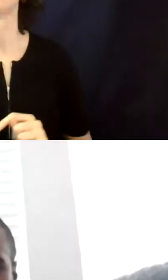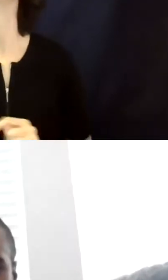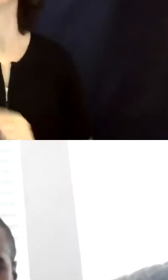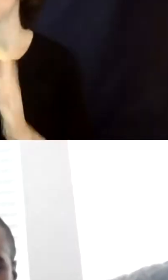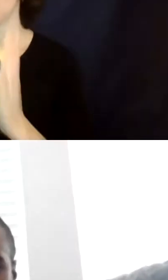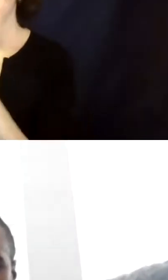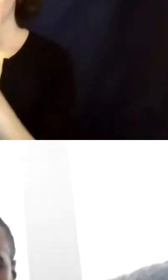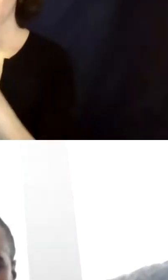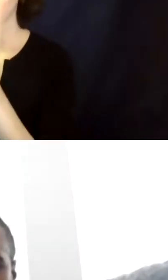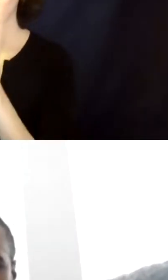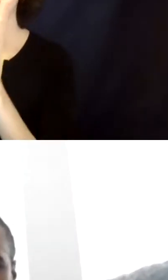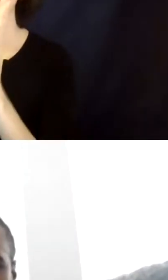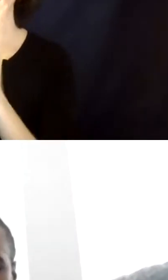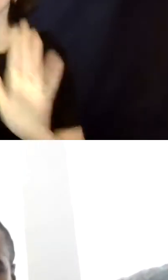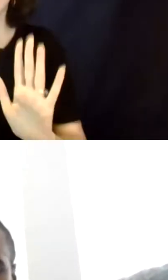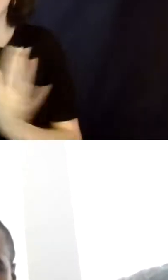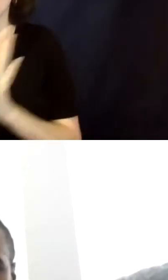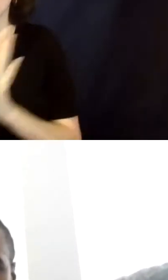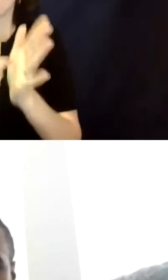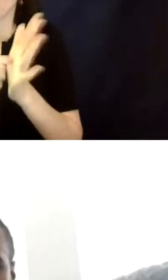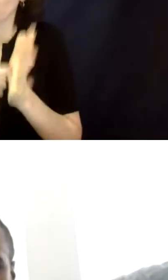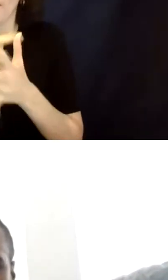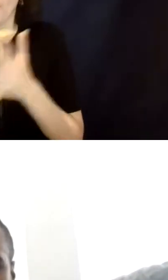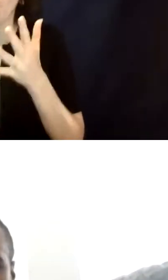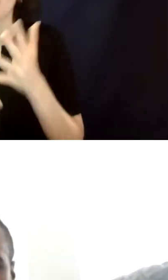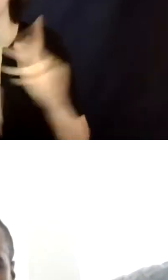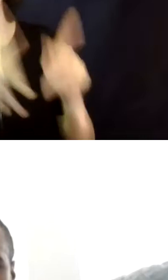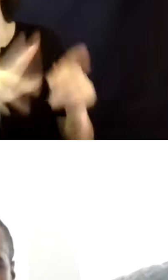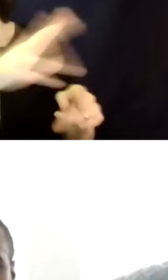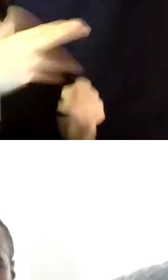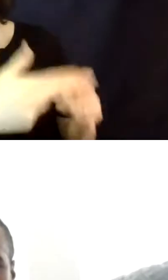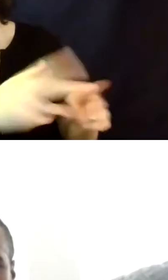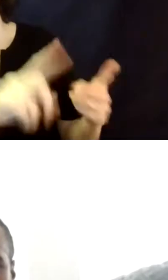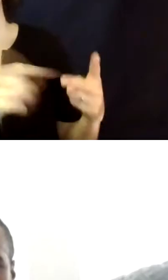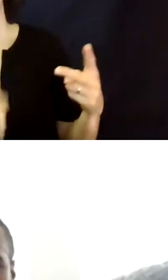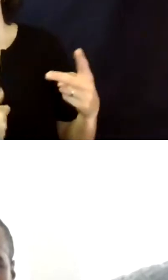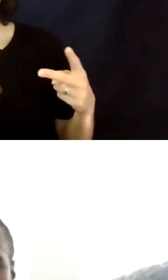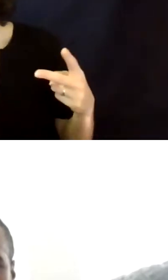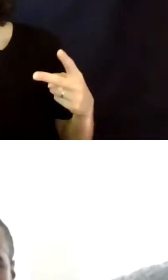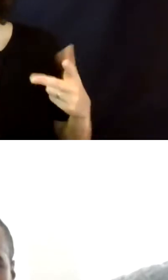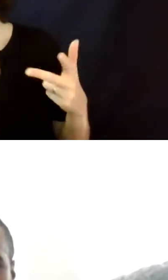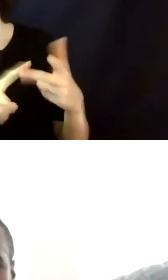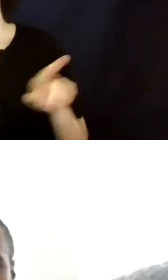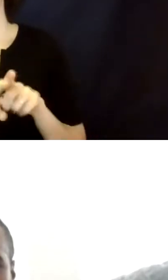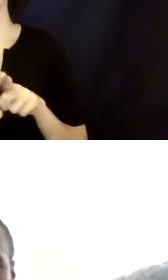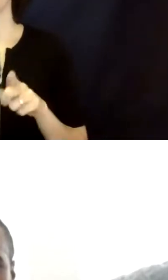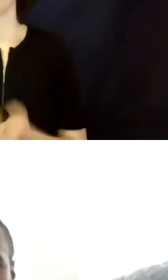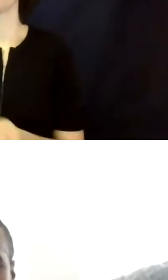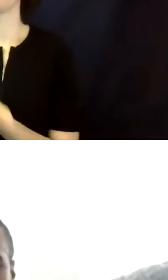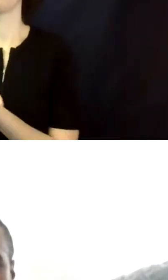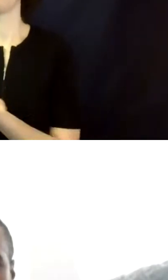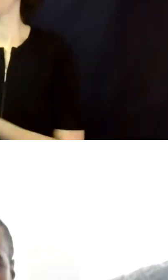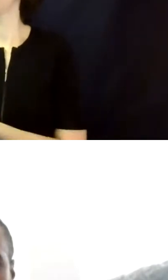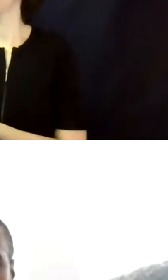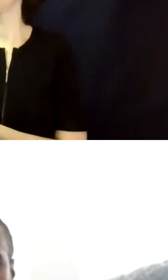The law requires certain things. So the name, the address, um, and then you get it notarized. There's not,